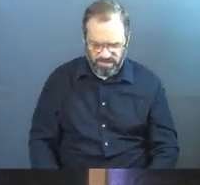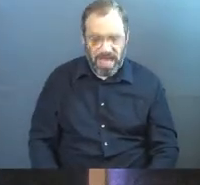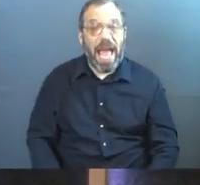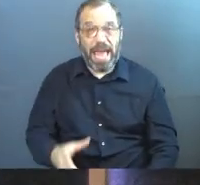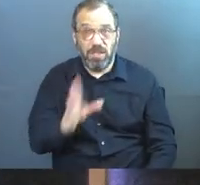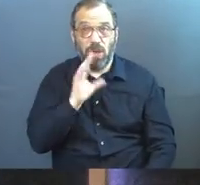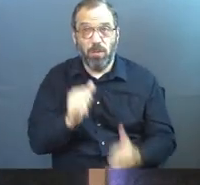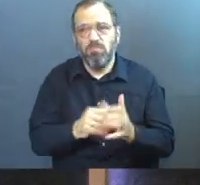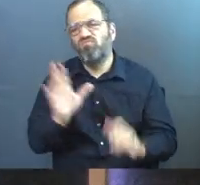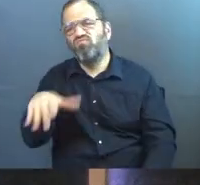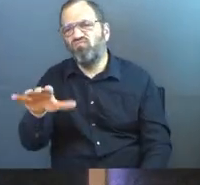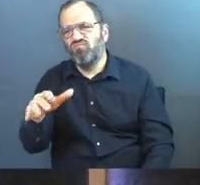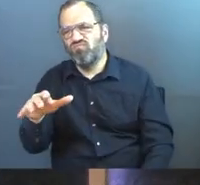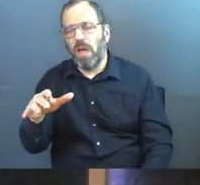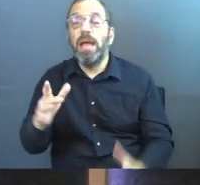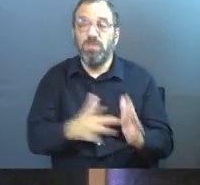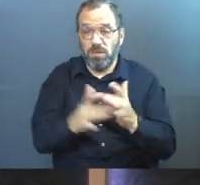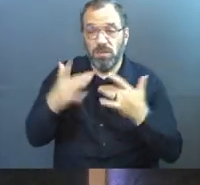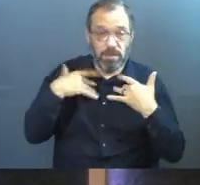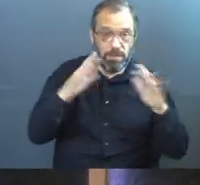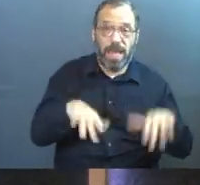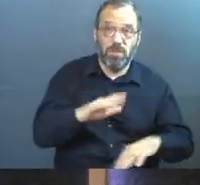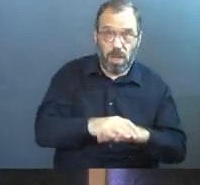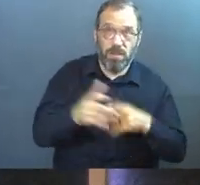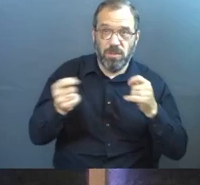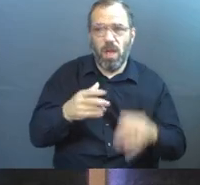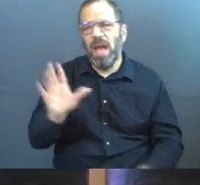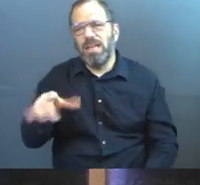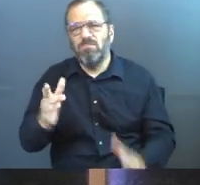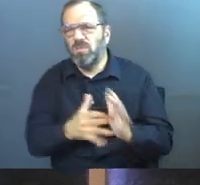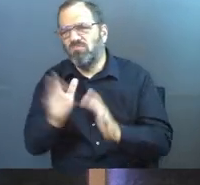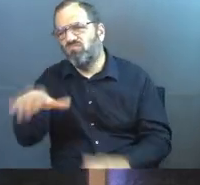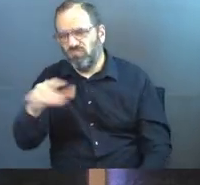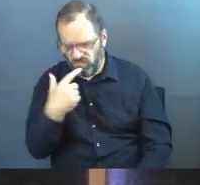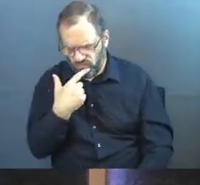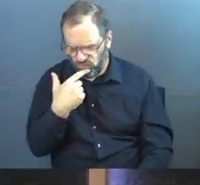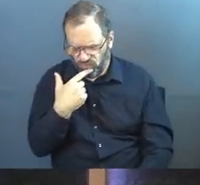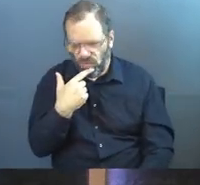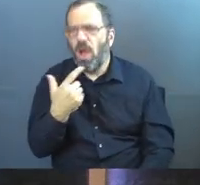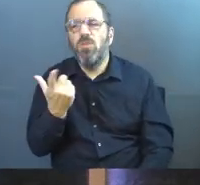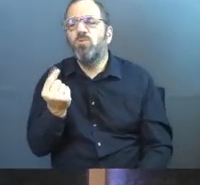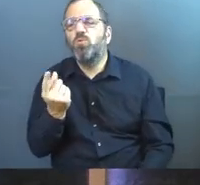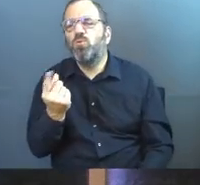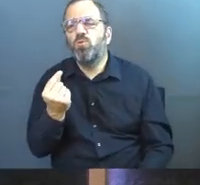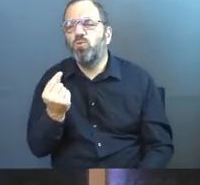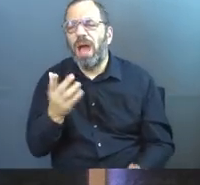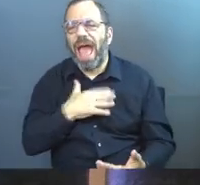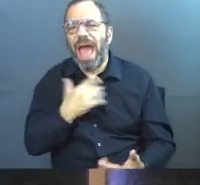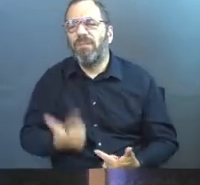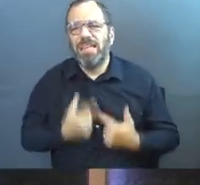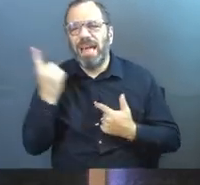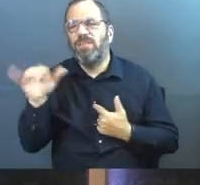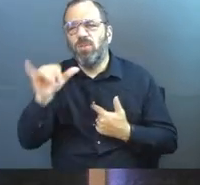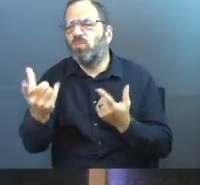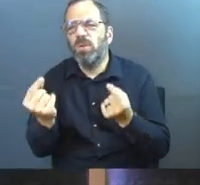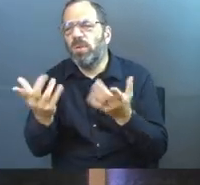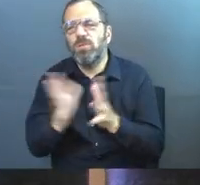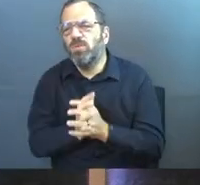has this conversation and says, Jesus had compassion on him. And the guy asked Jesus this question. said, what do I have to do to get eternal life?